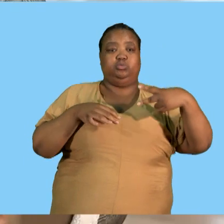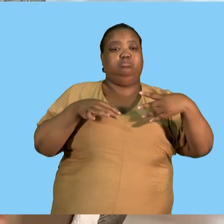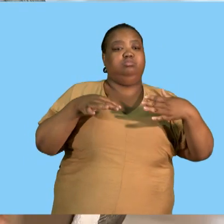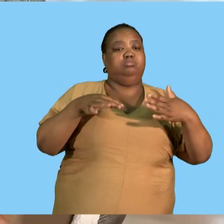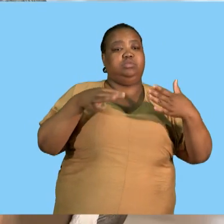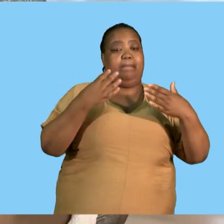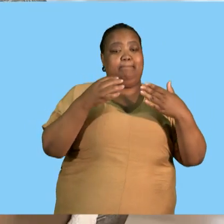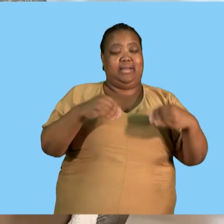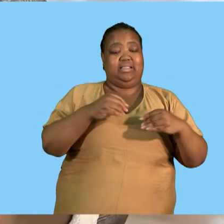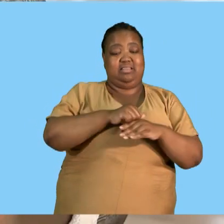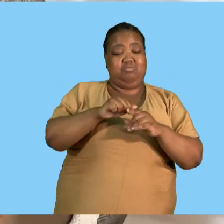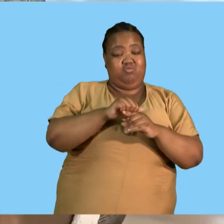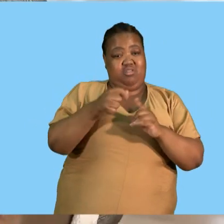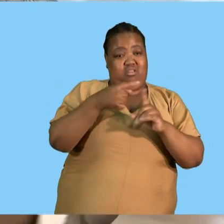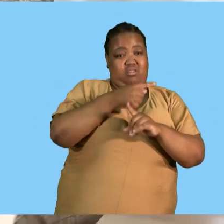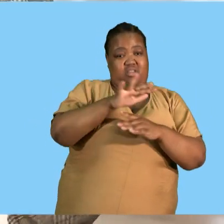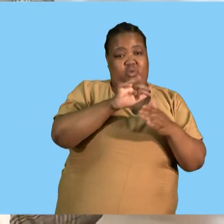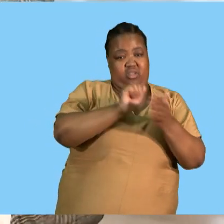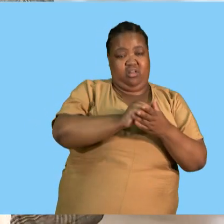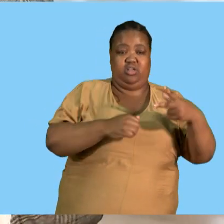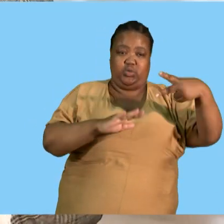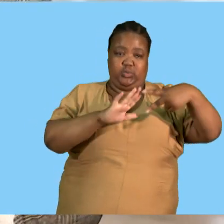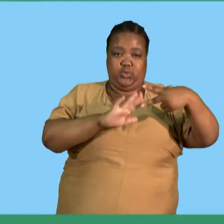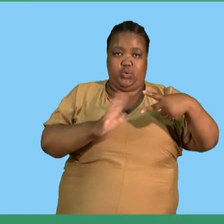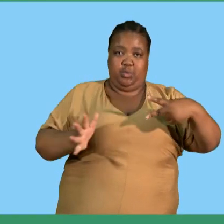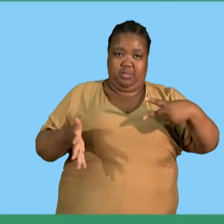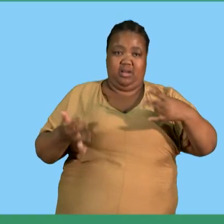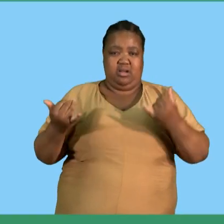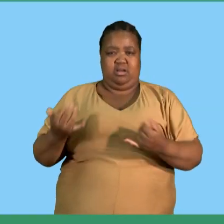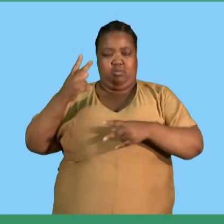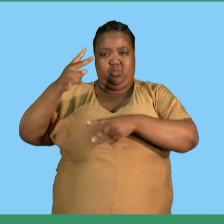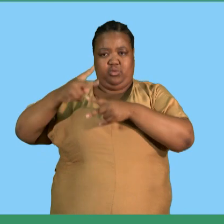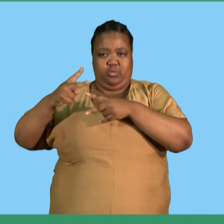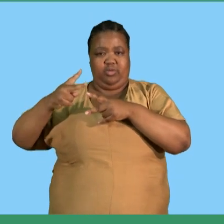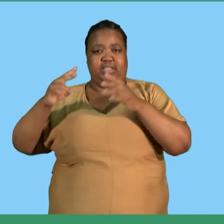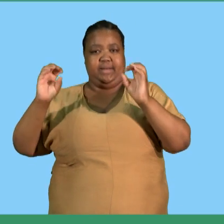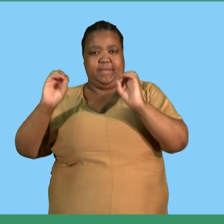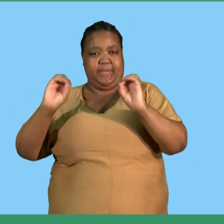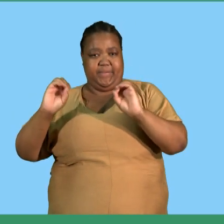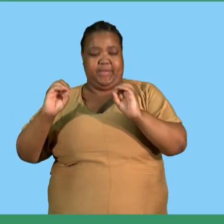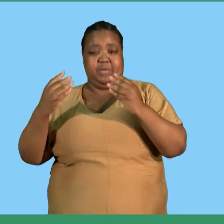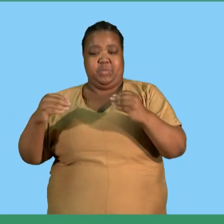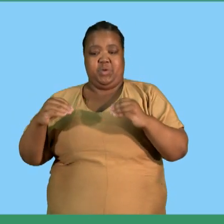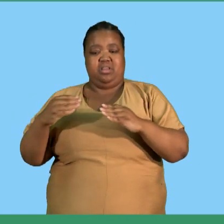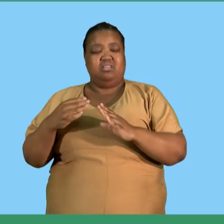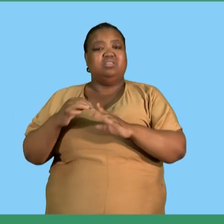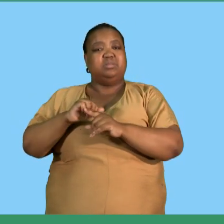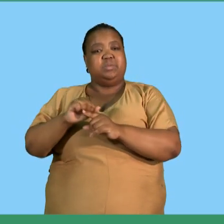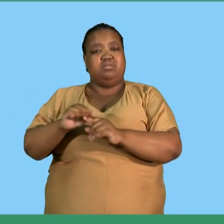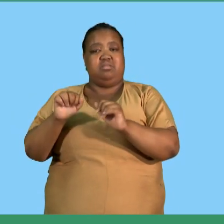unethical business practice now we go to unprofessional business practice let me remind you of the question it said